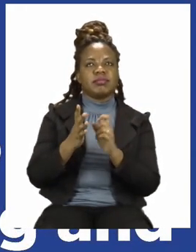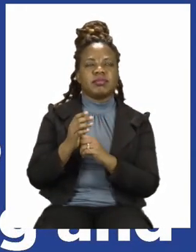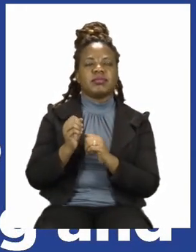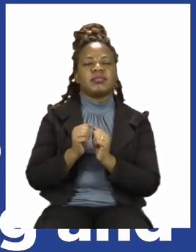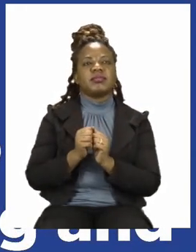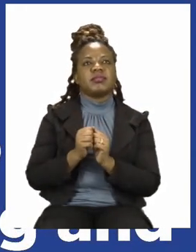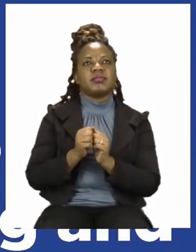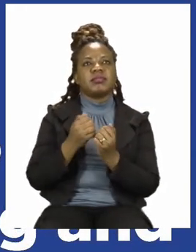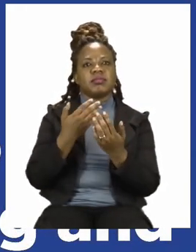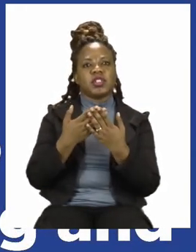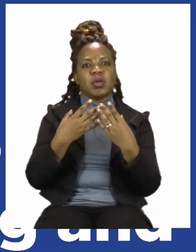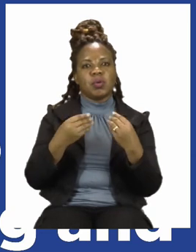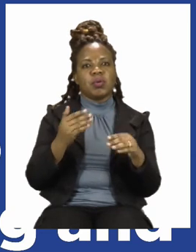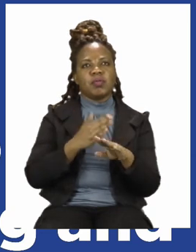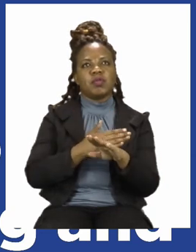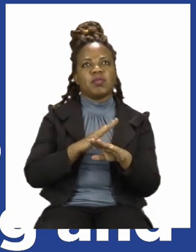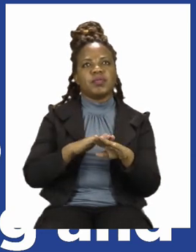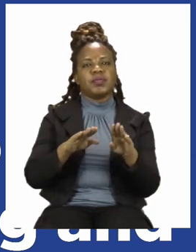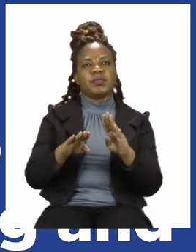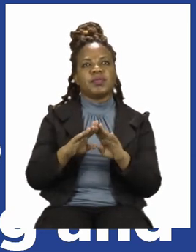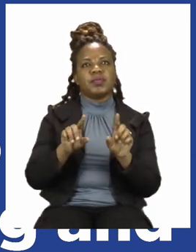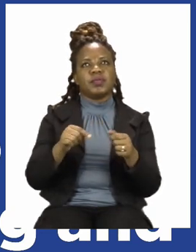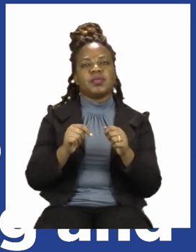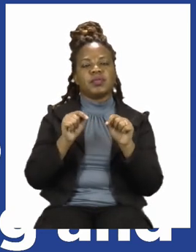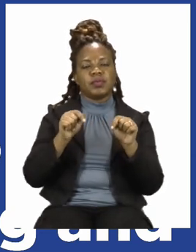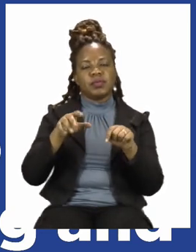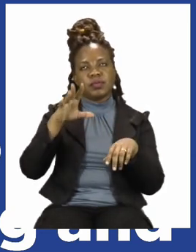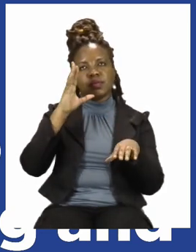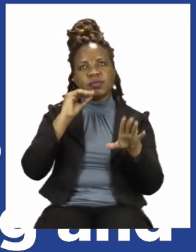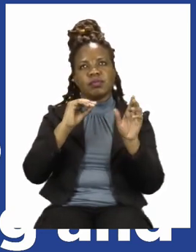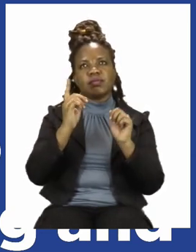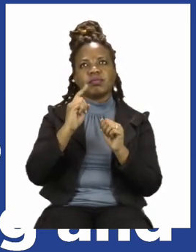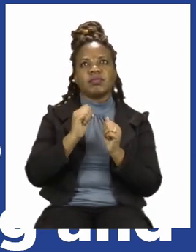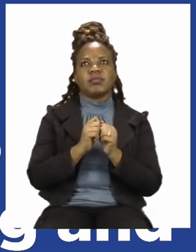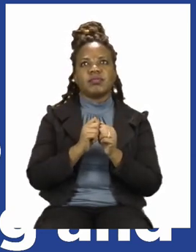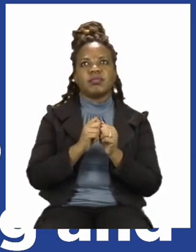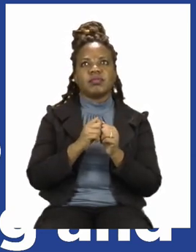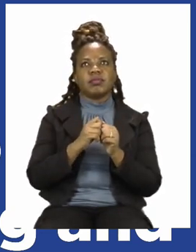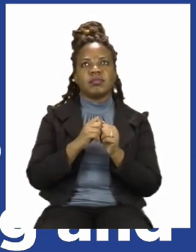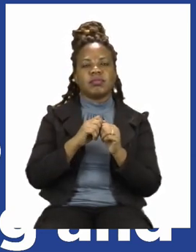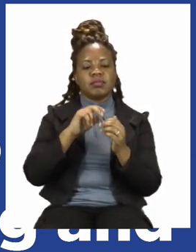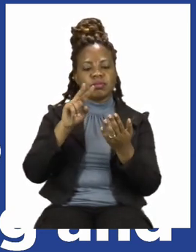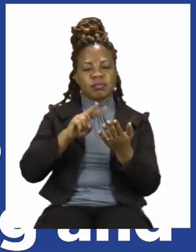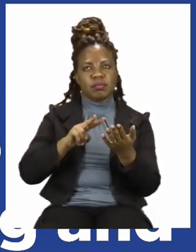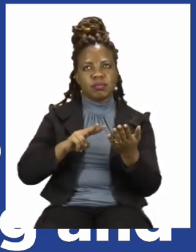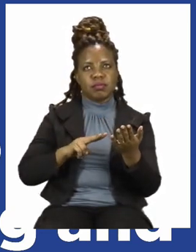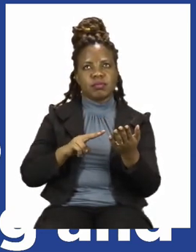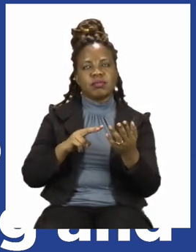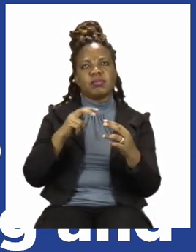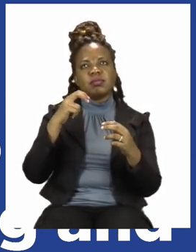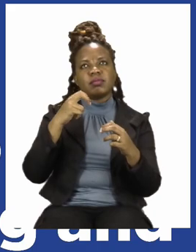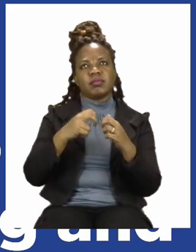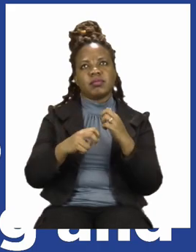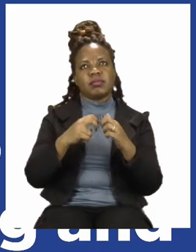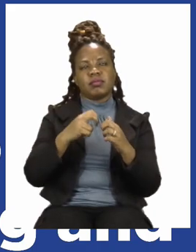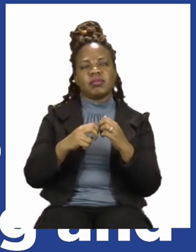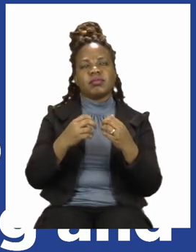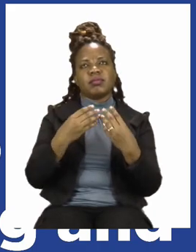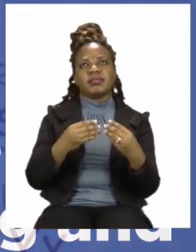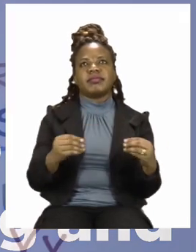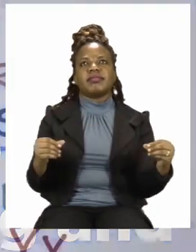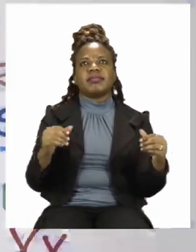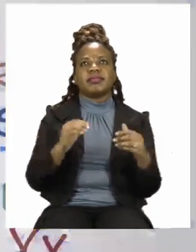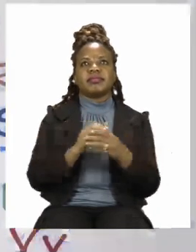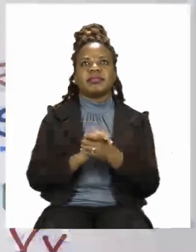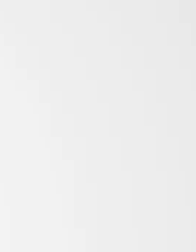dry before you touch anything else. For today's lesson, we will be doing reading and problem solving.